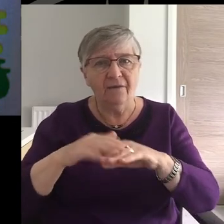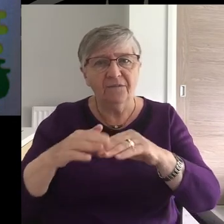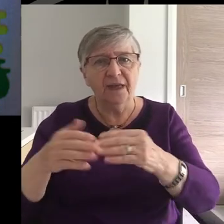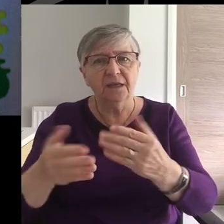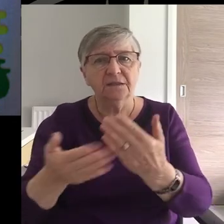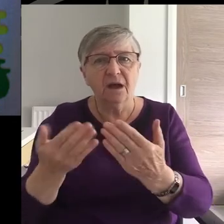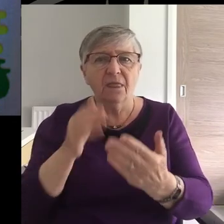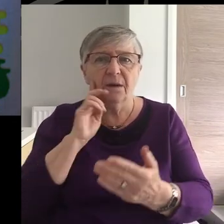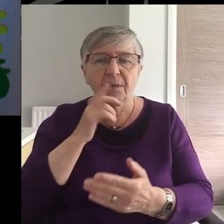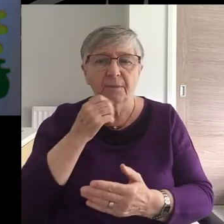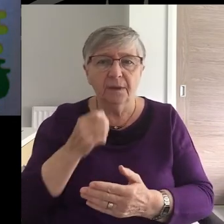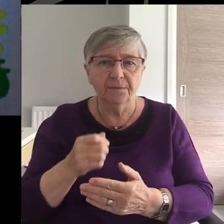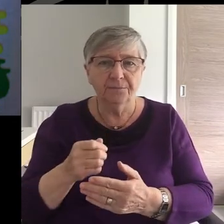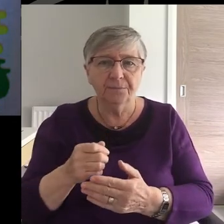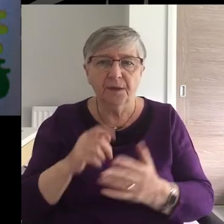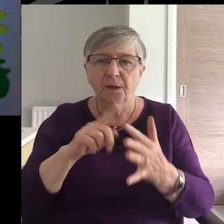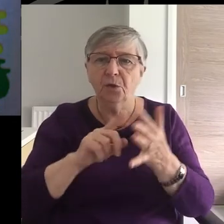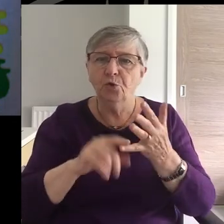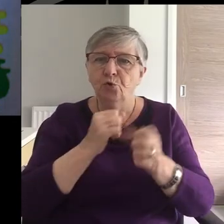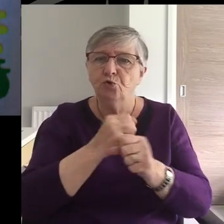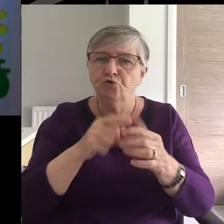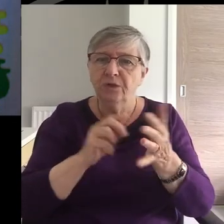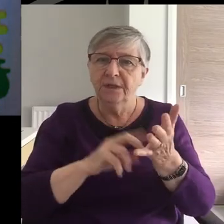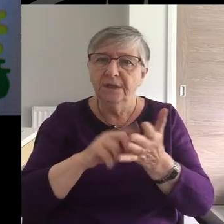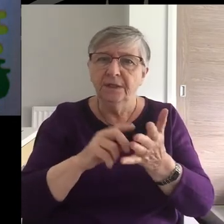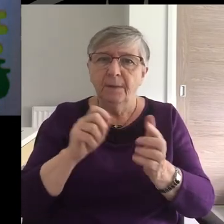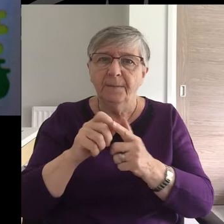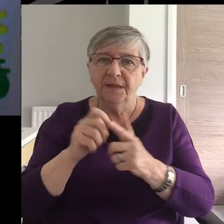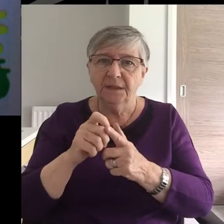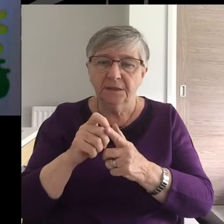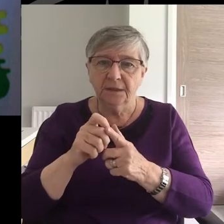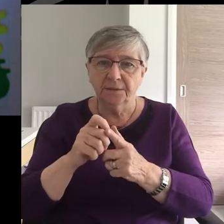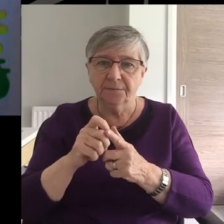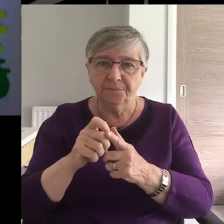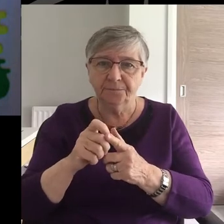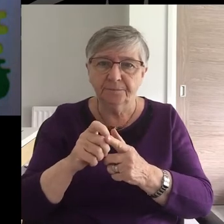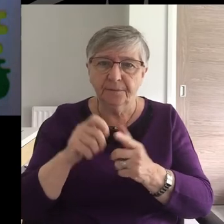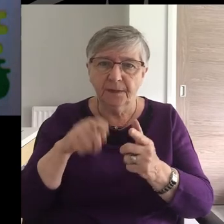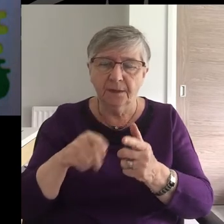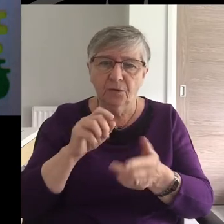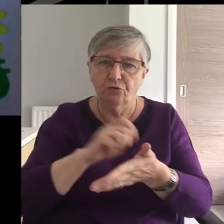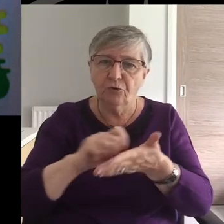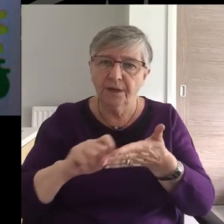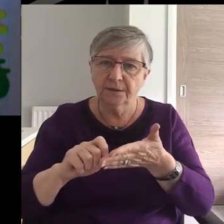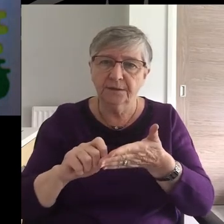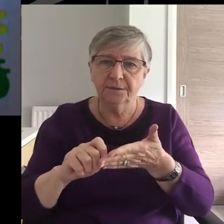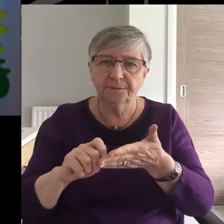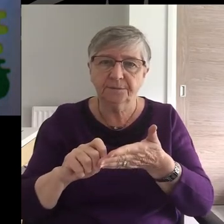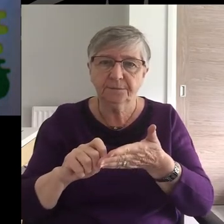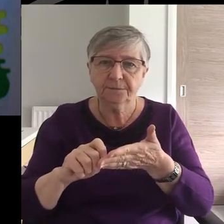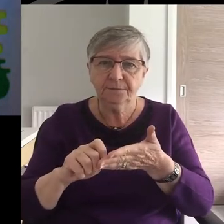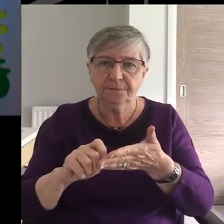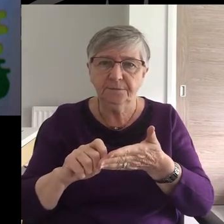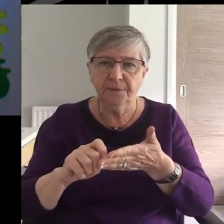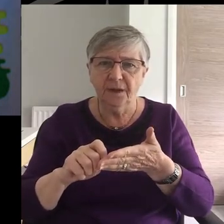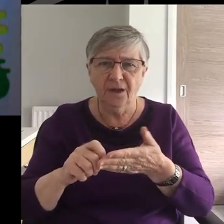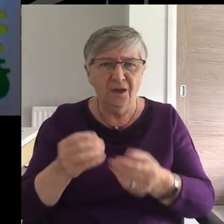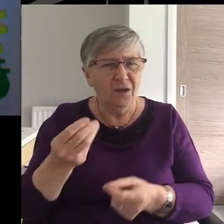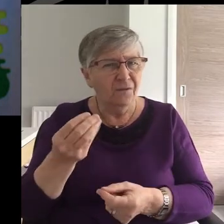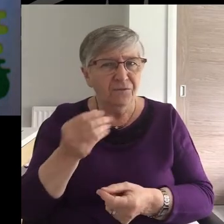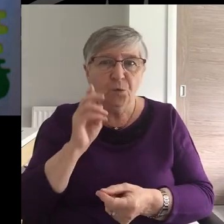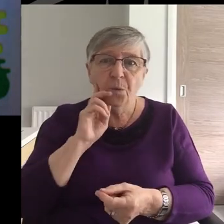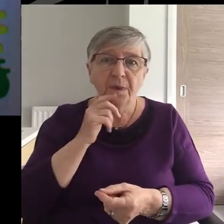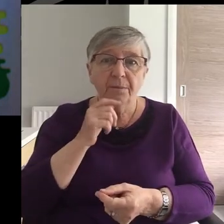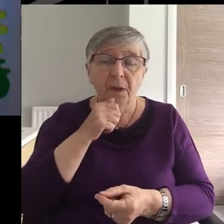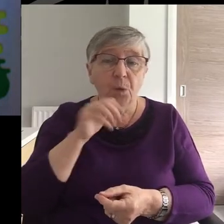Eugene Peterson, in his introduction to Paul's letter to the Colossians, writes, Hardly anyone who